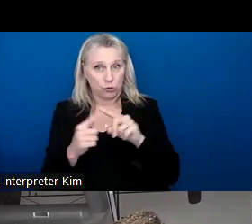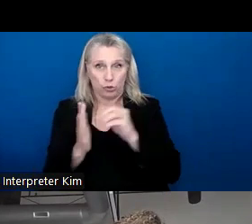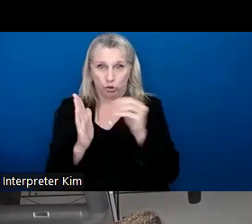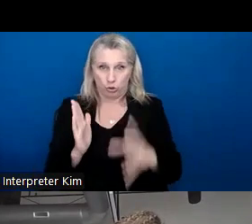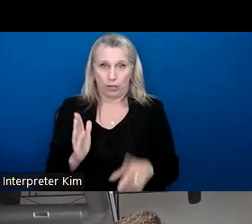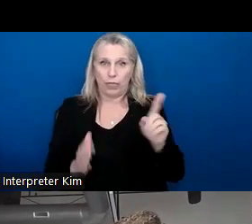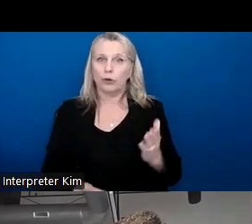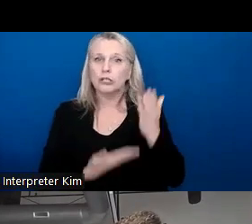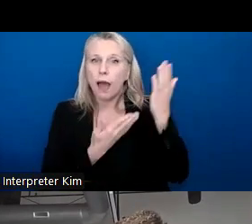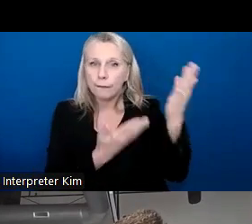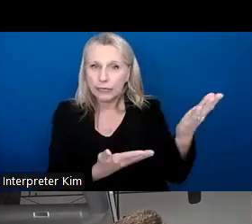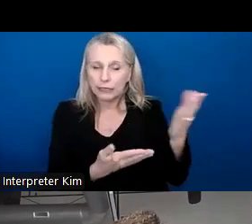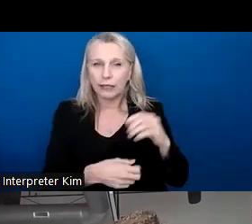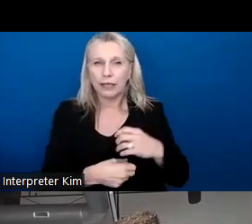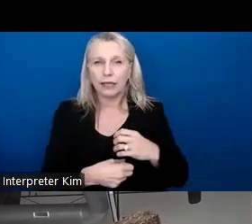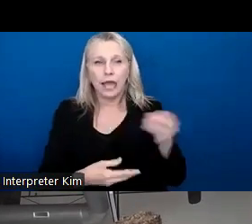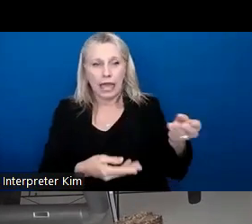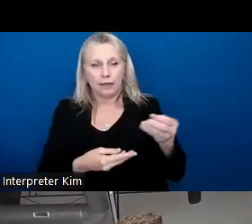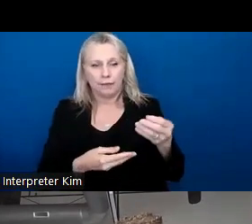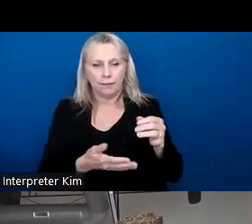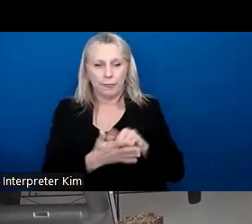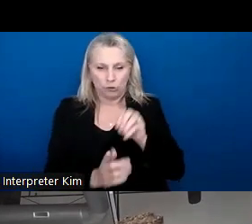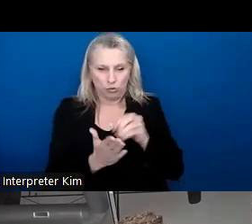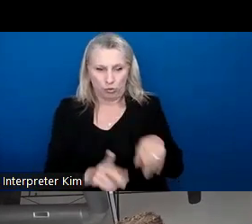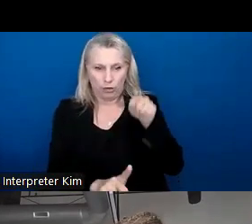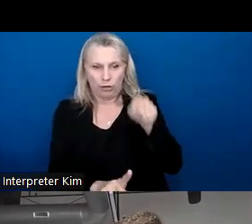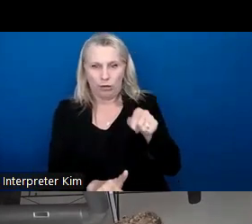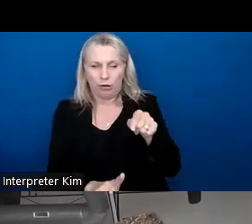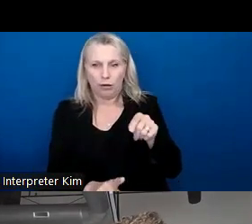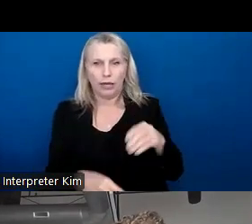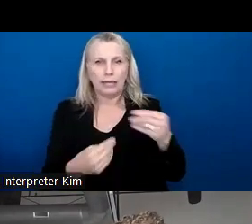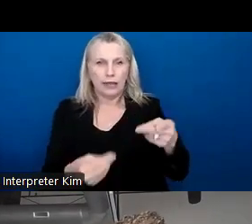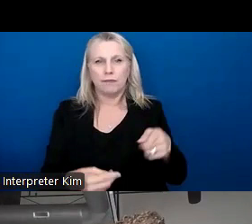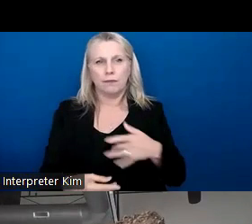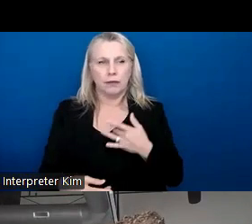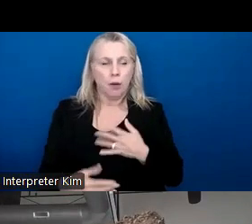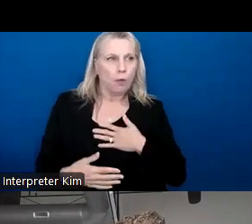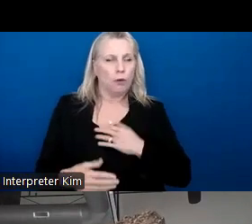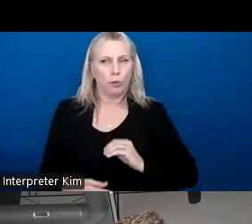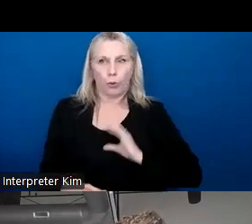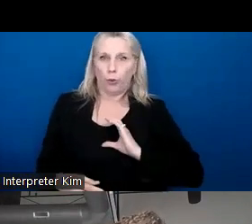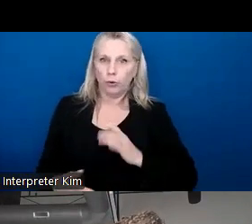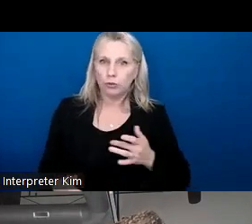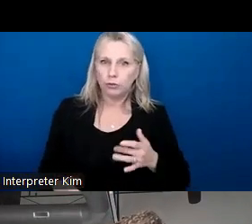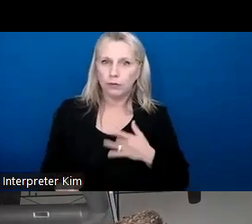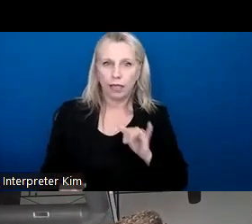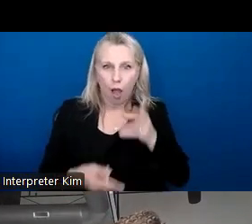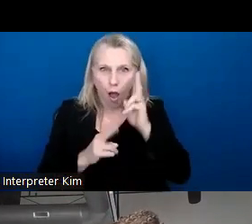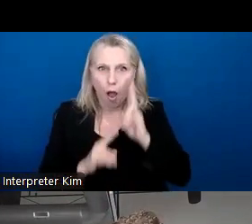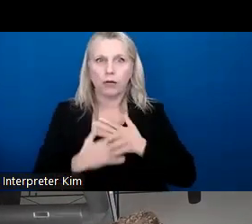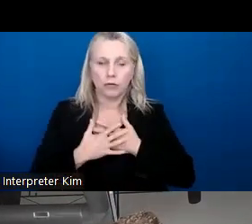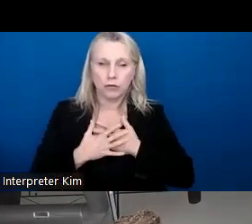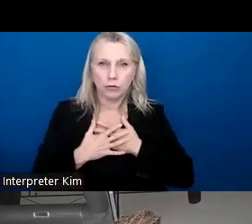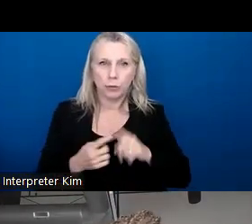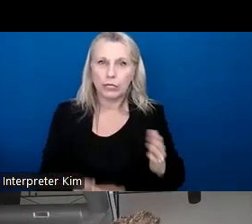were nominated, it gave them, I would say just an extra path in their step. Um, it was like really an honor for them to